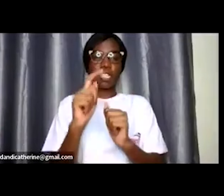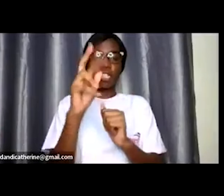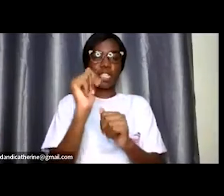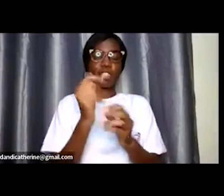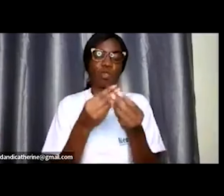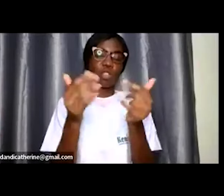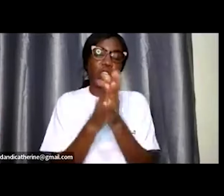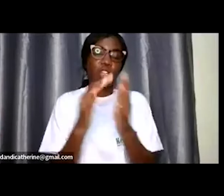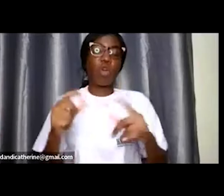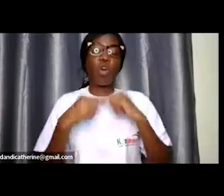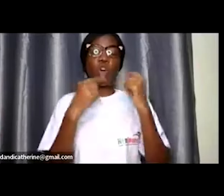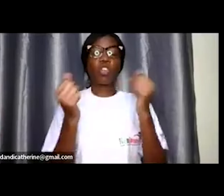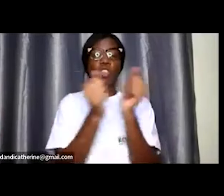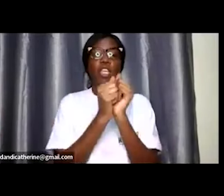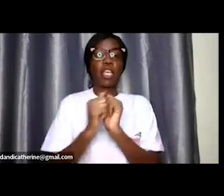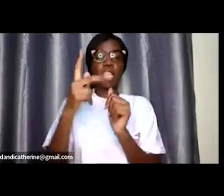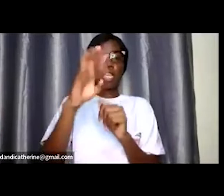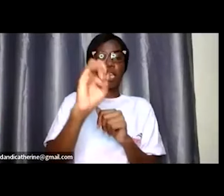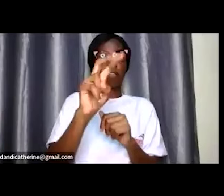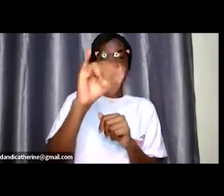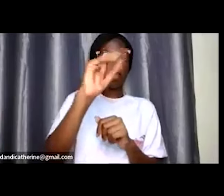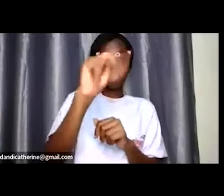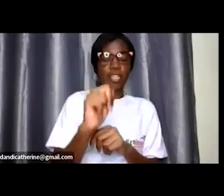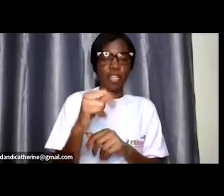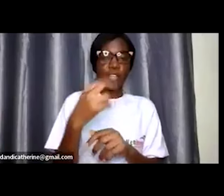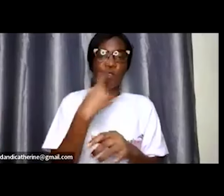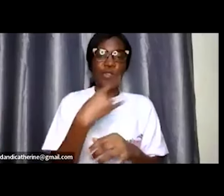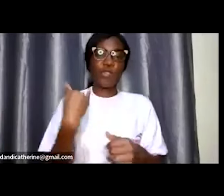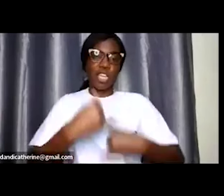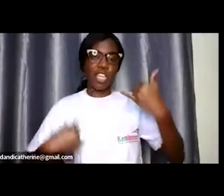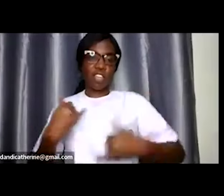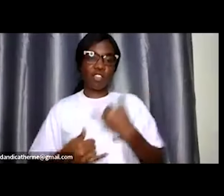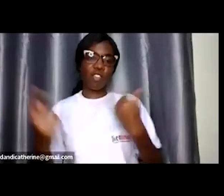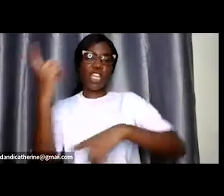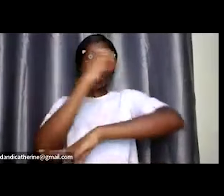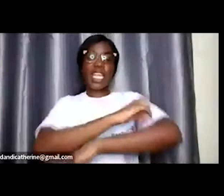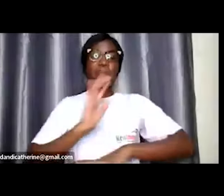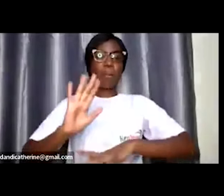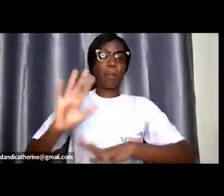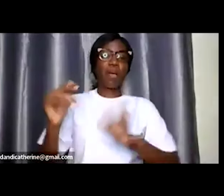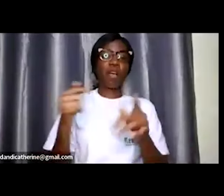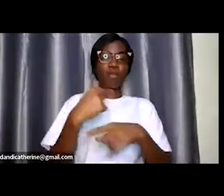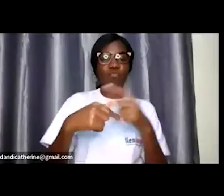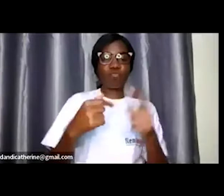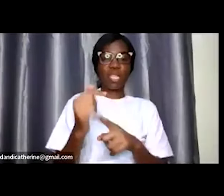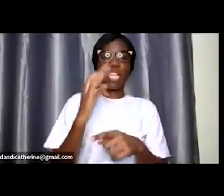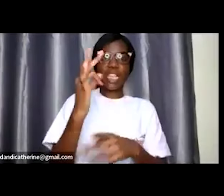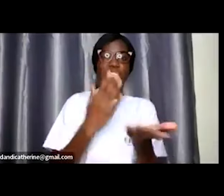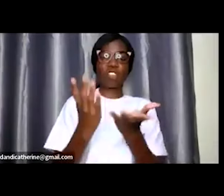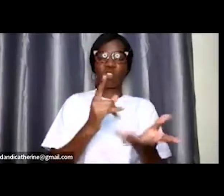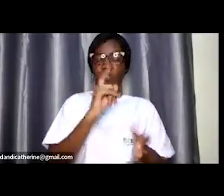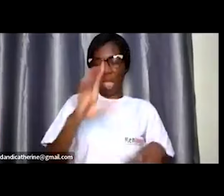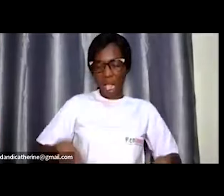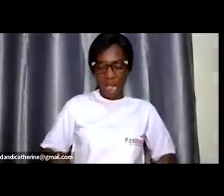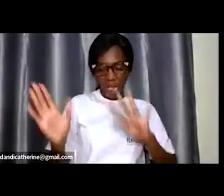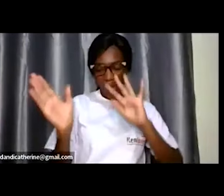nzula of course with my co-host kevin adipo who is enjoying his utama duni day he has done three sessions by himself so he was like hey today